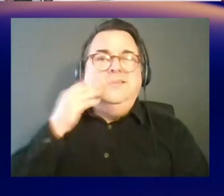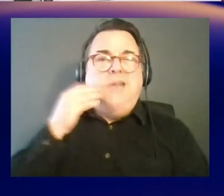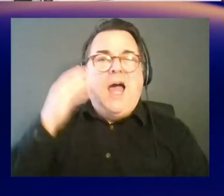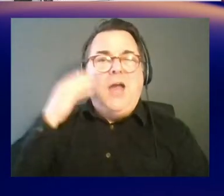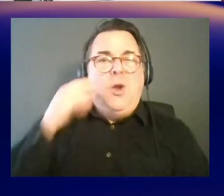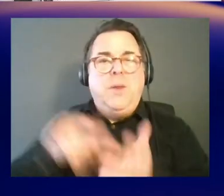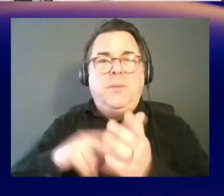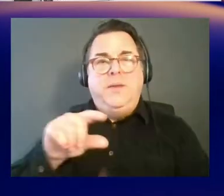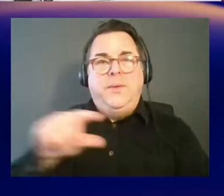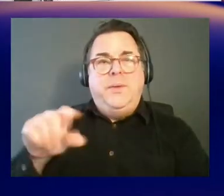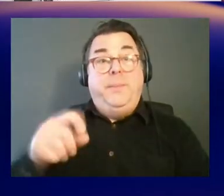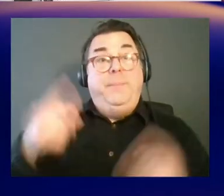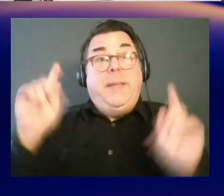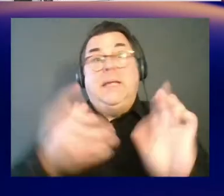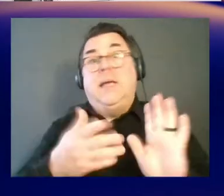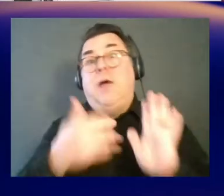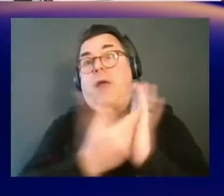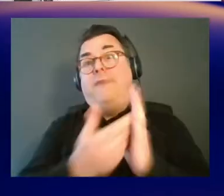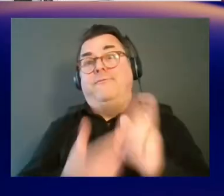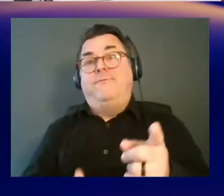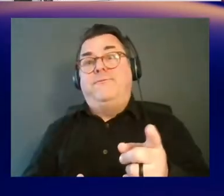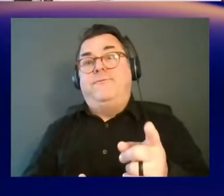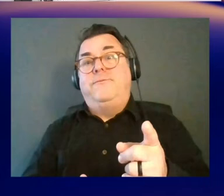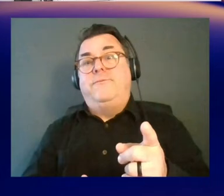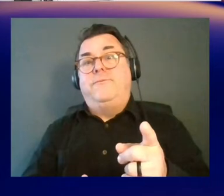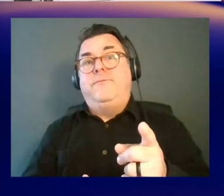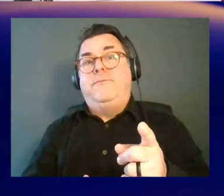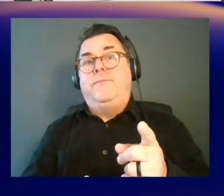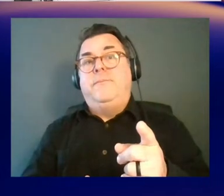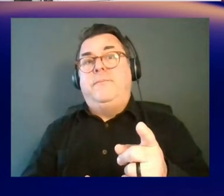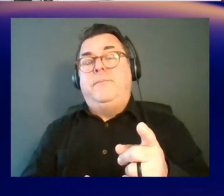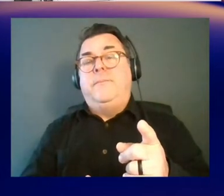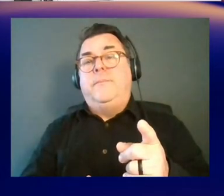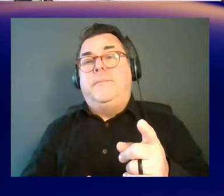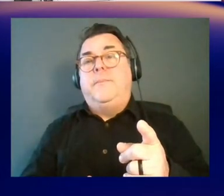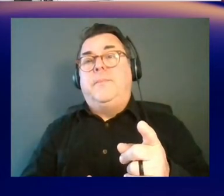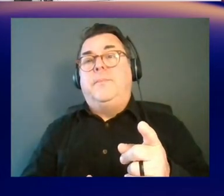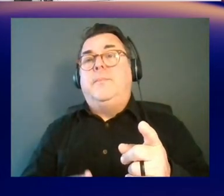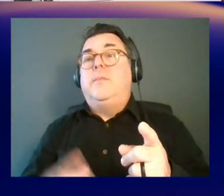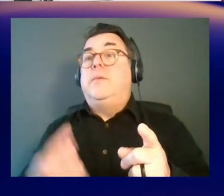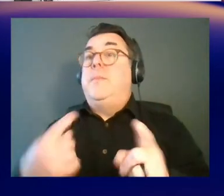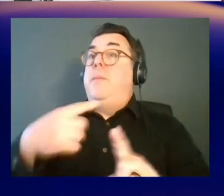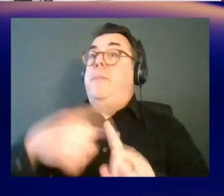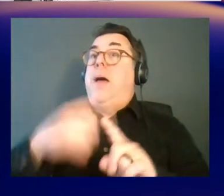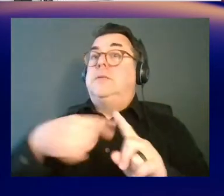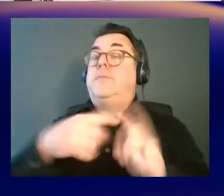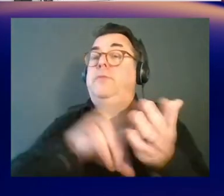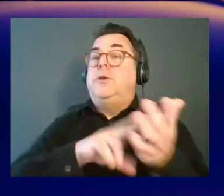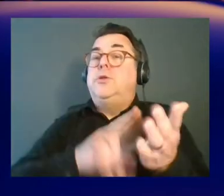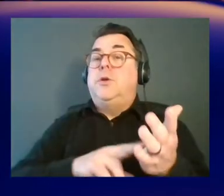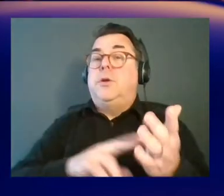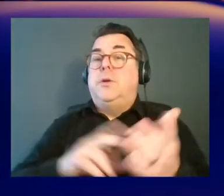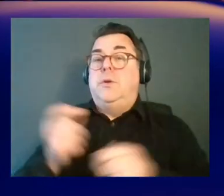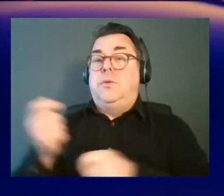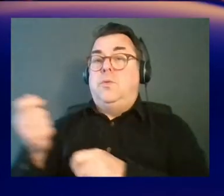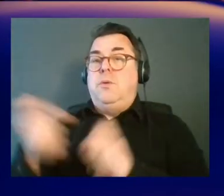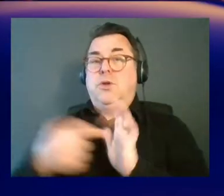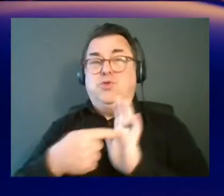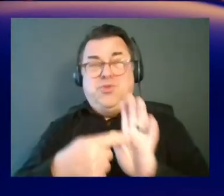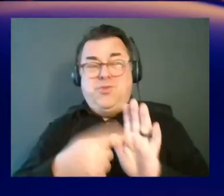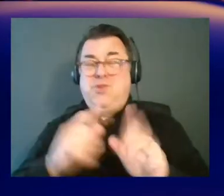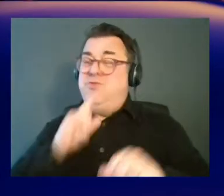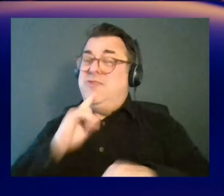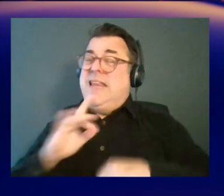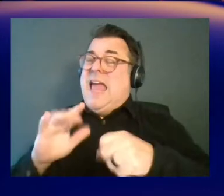We're just waiting. There you go. So, yeah, so the nice thing about, you know, the registry is we want to bring our data users as close to the data as possible.